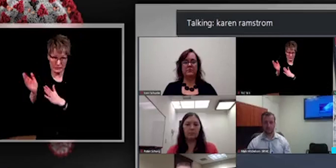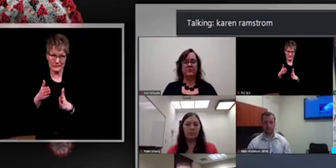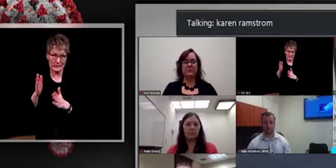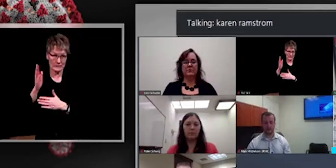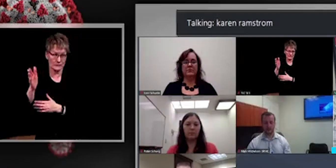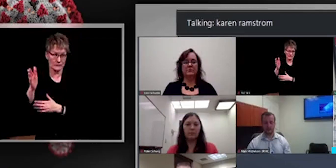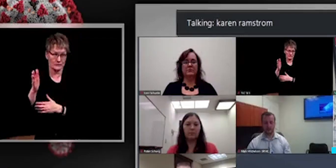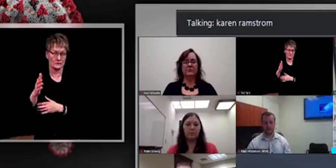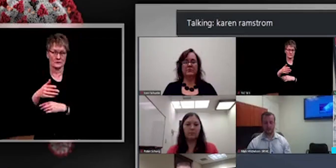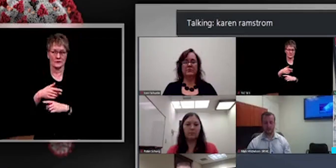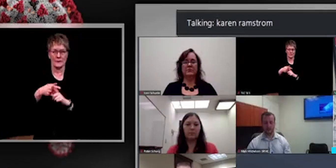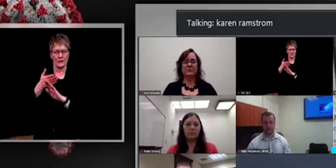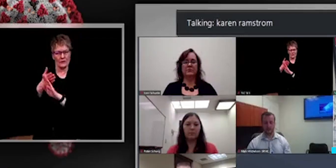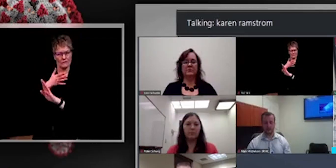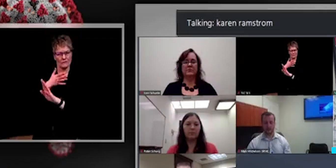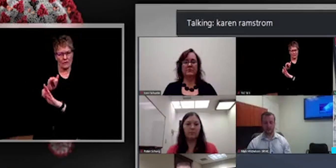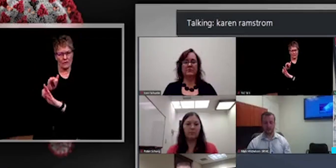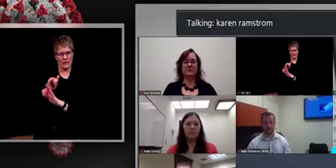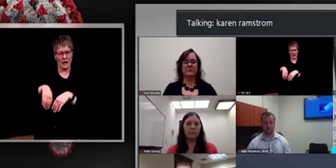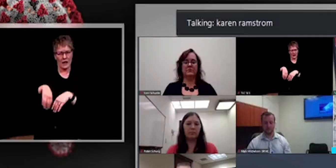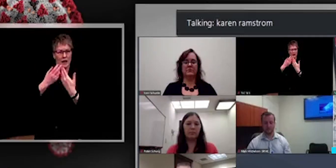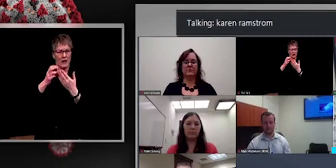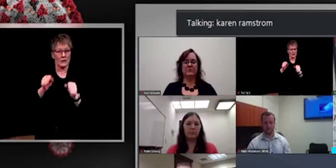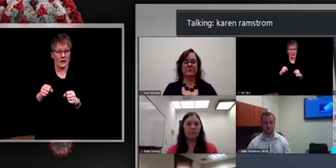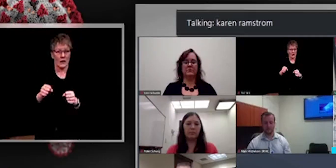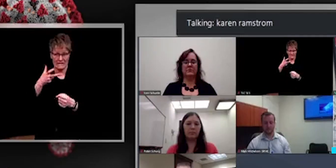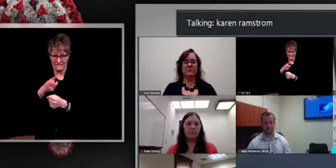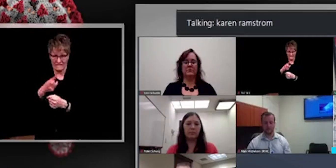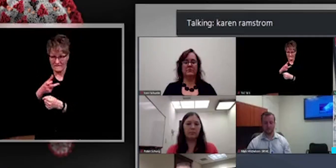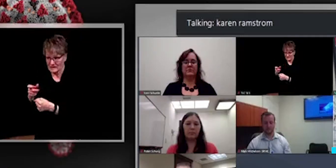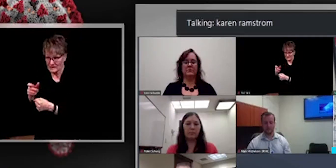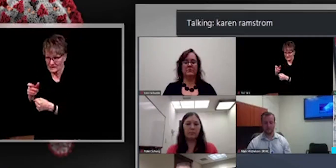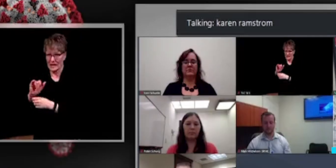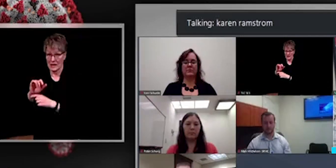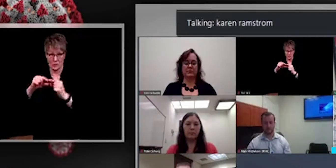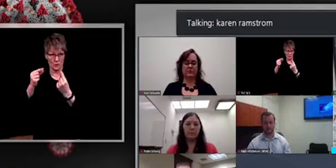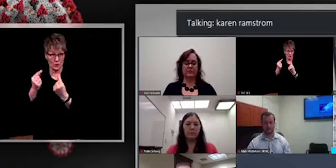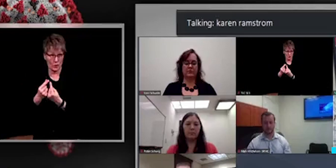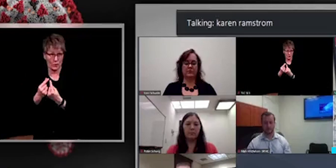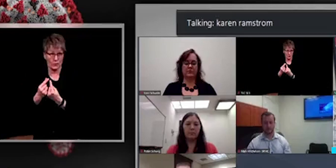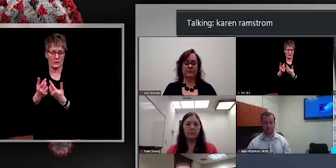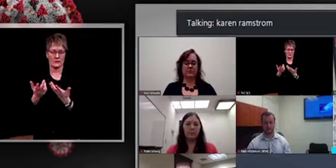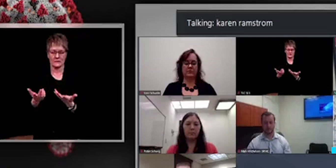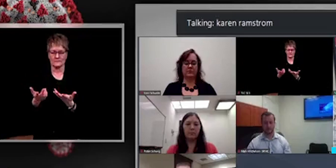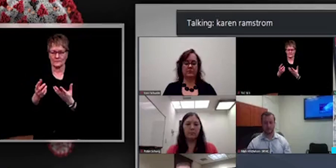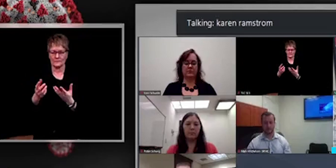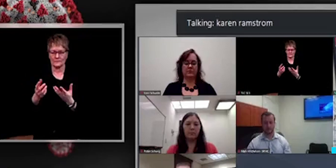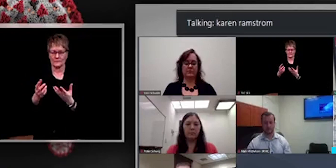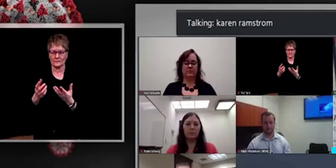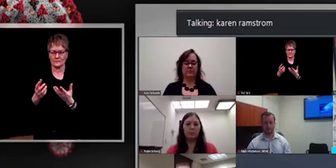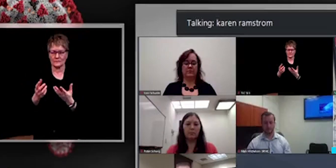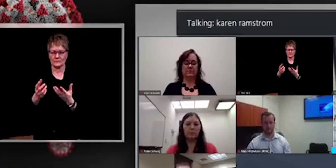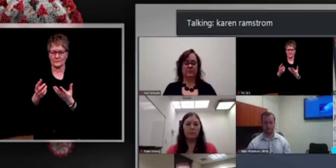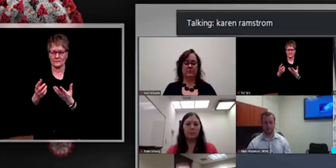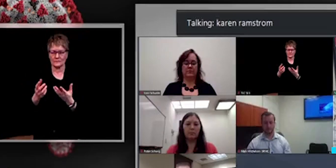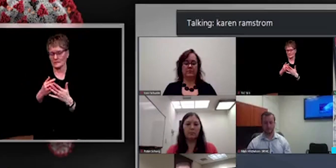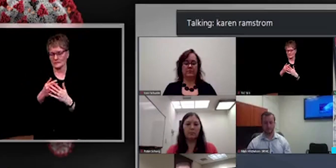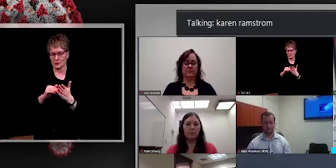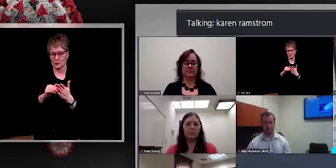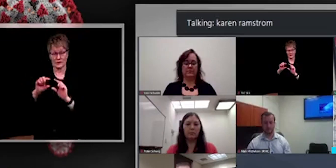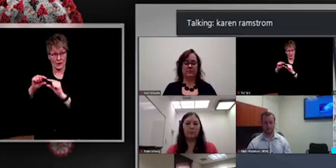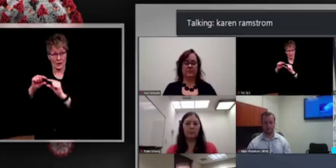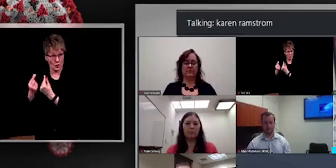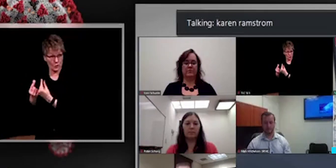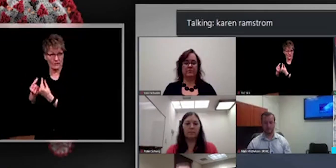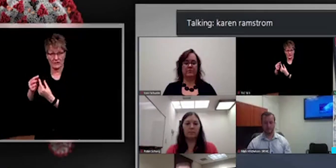about how can we vaccinate that population? Um, both healthcare workers and residents. Um, luckily we have like mayor's